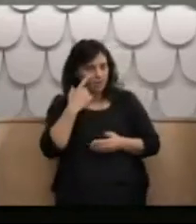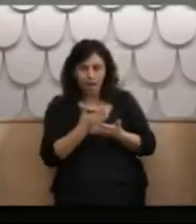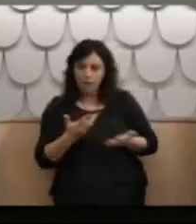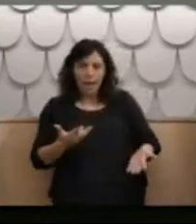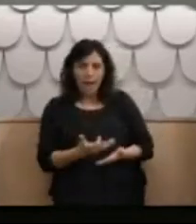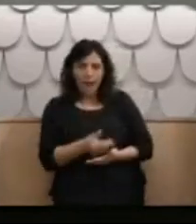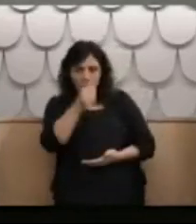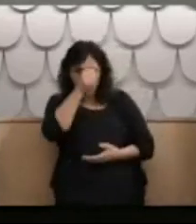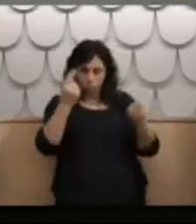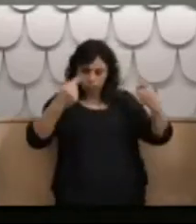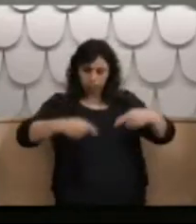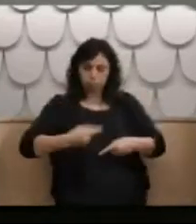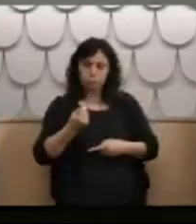by letter.